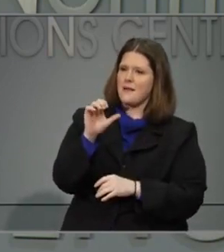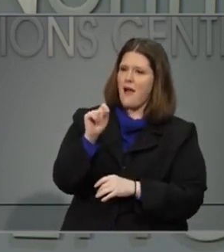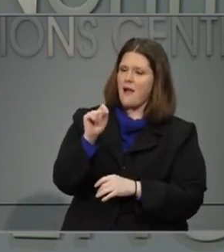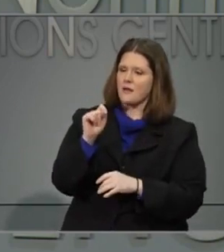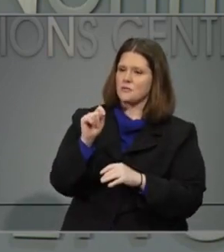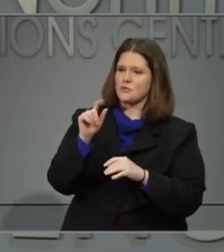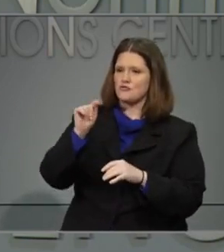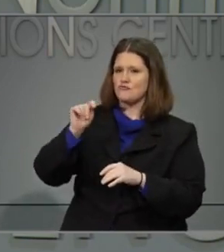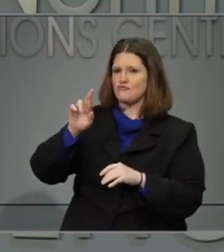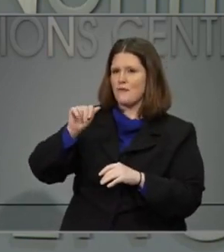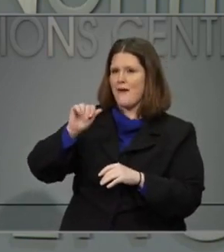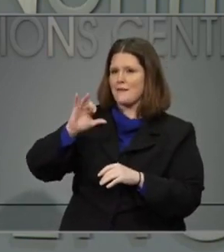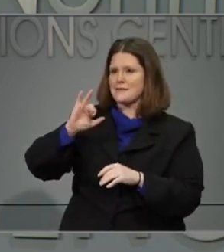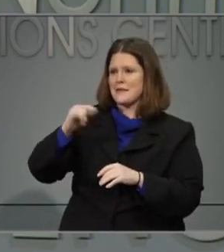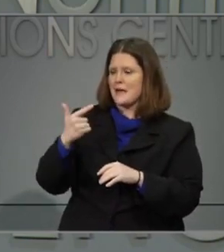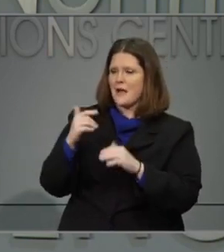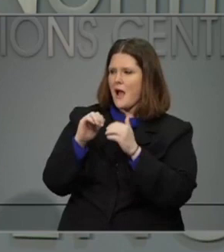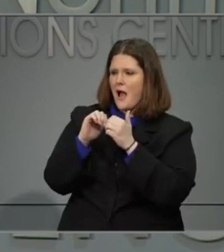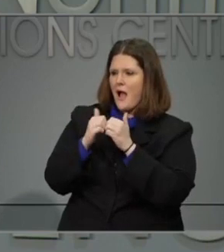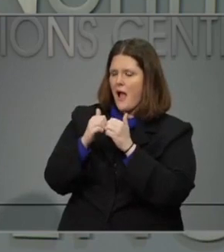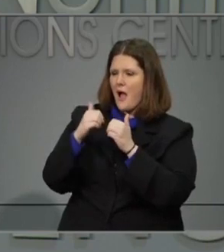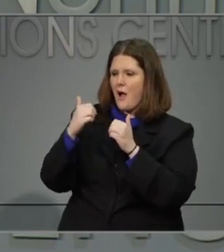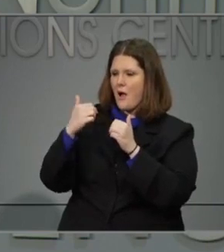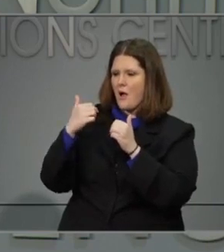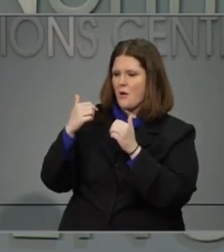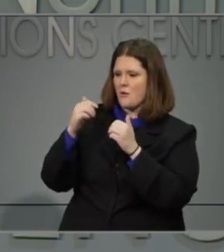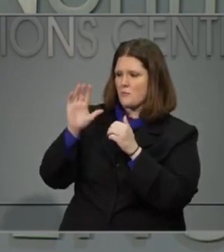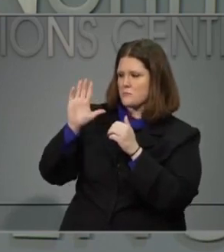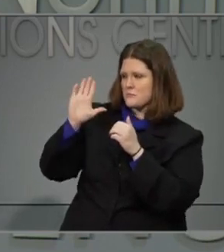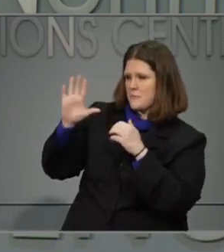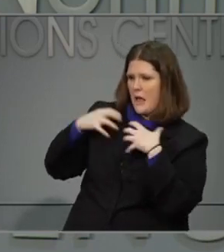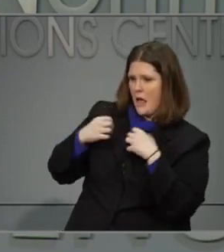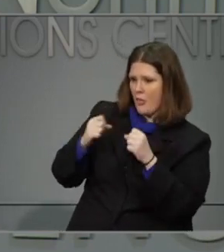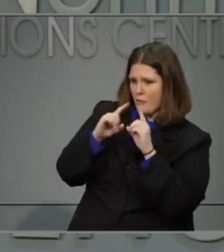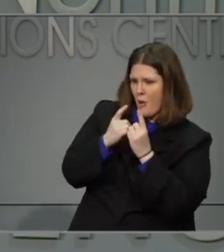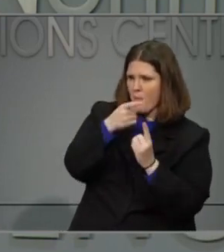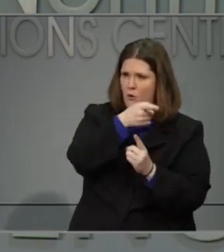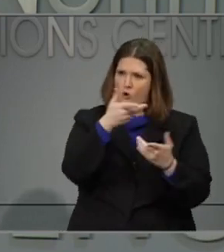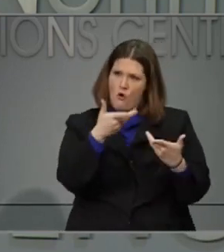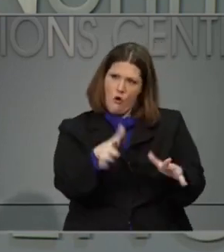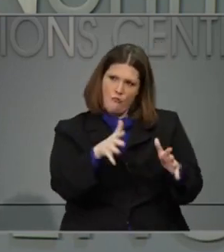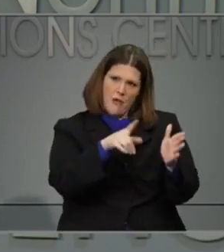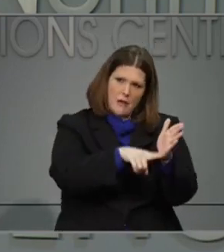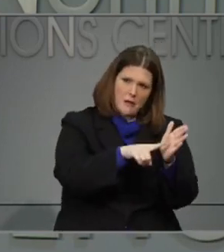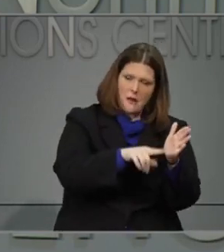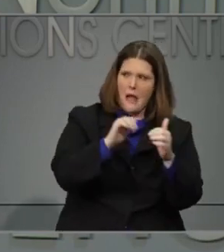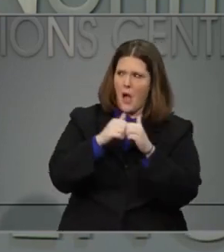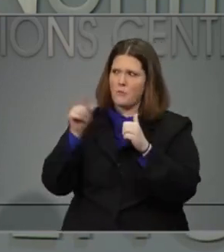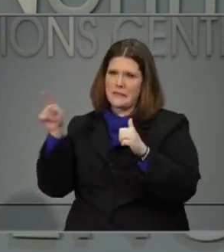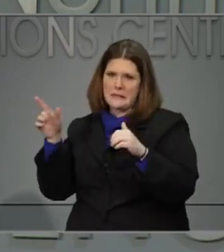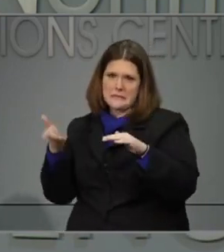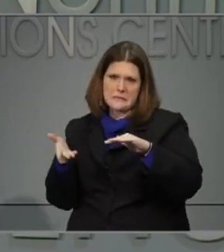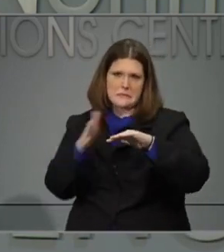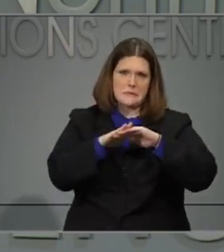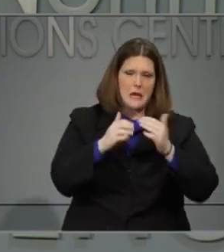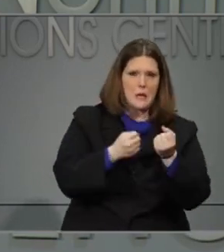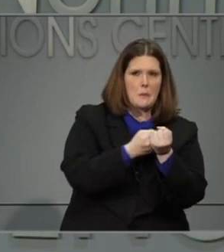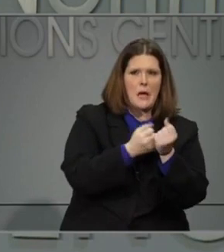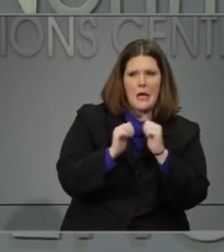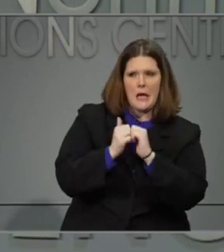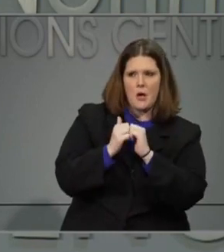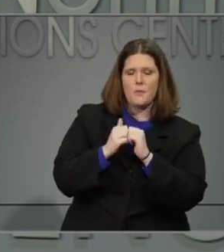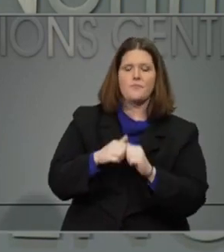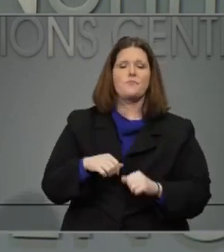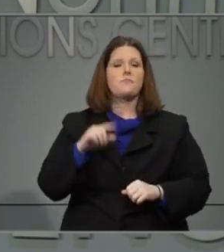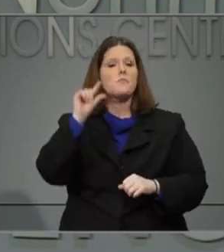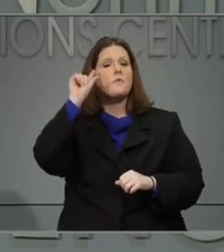and how will this kind of supplement what the health departments are already doing? Already there are about